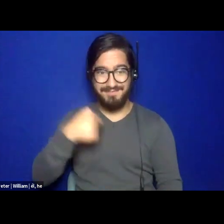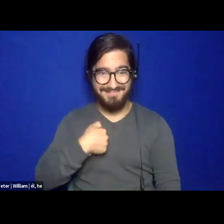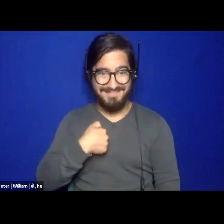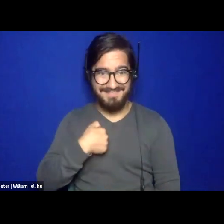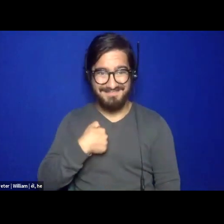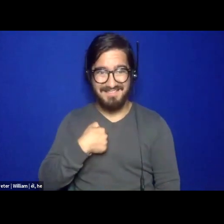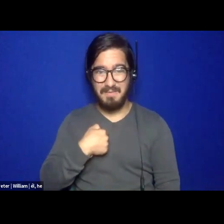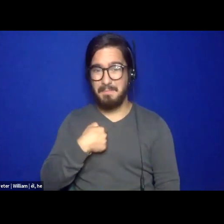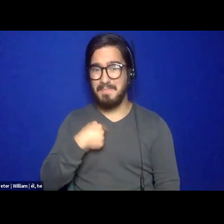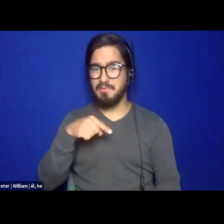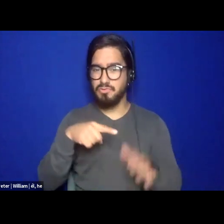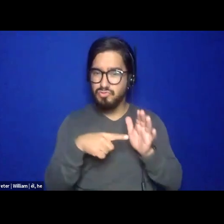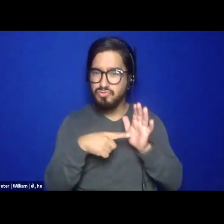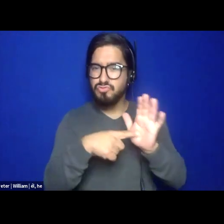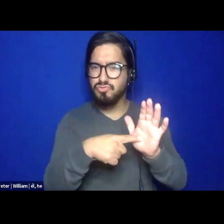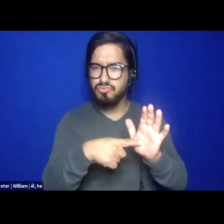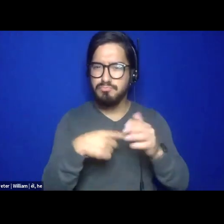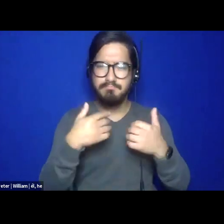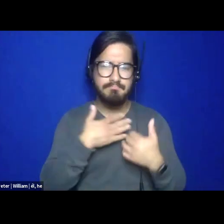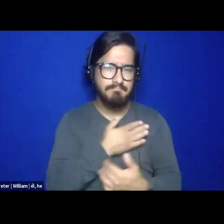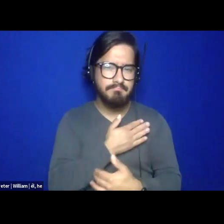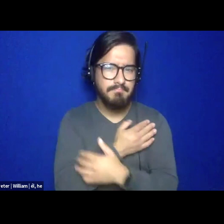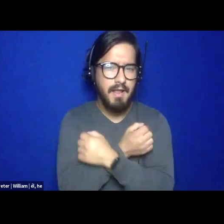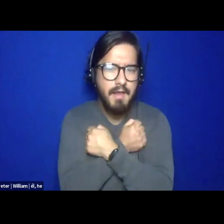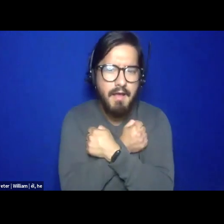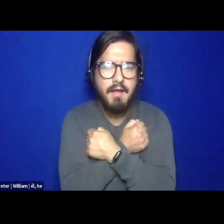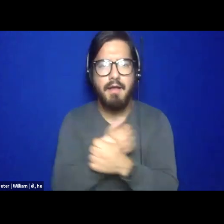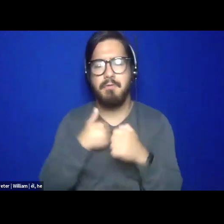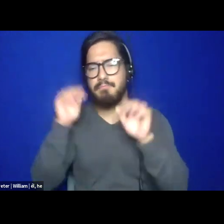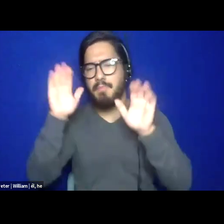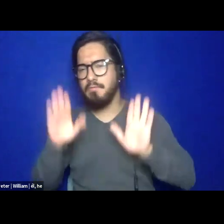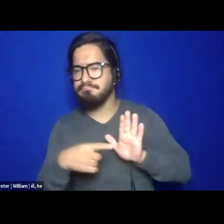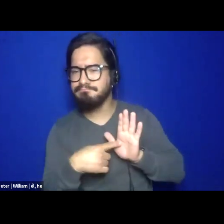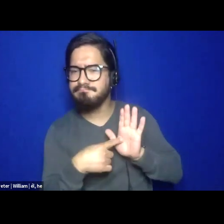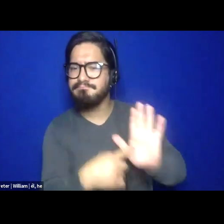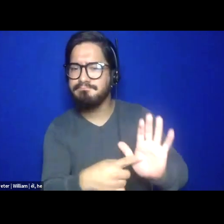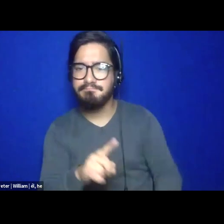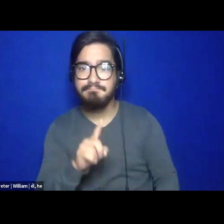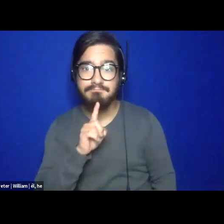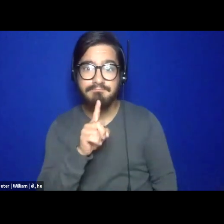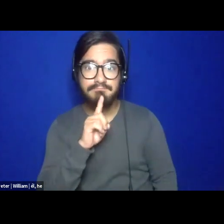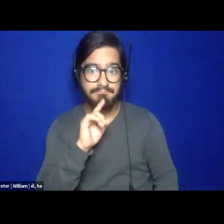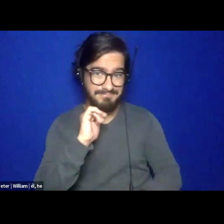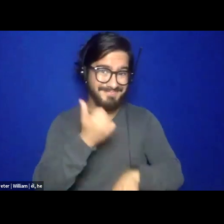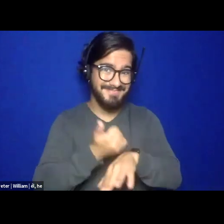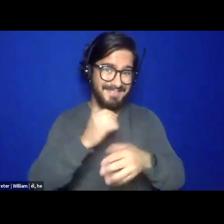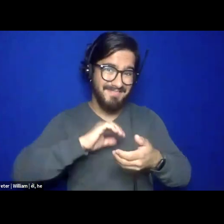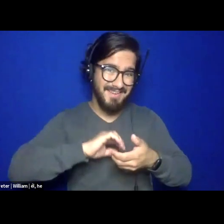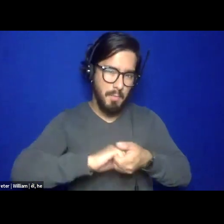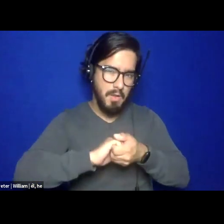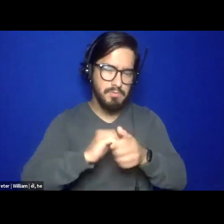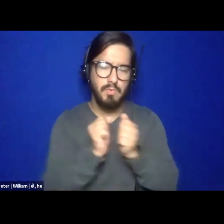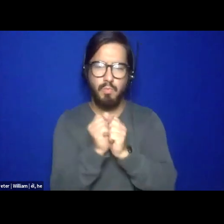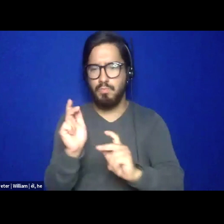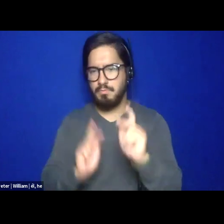love, show up in my greatness and, and really begin to build relationships with folks. And